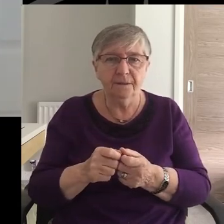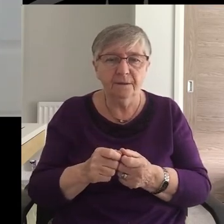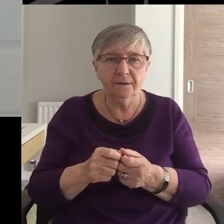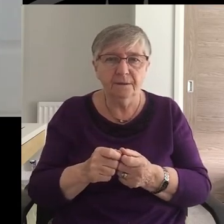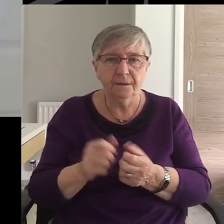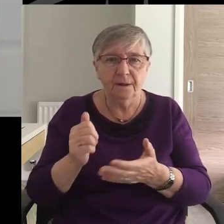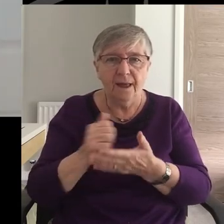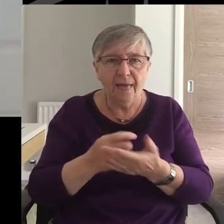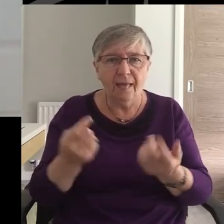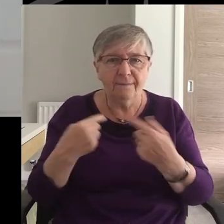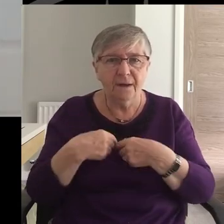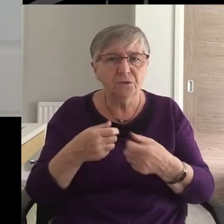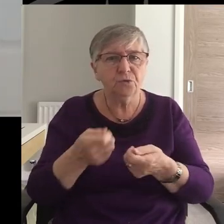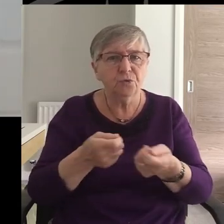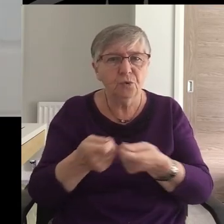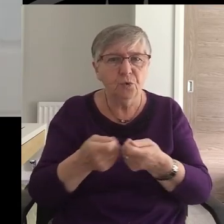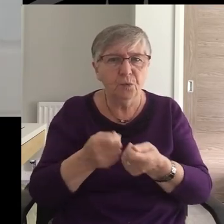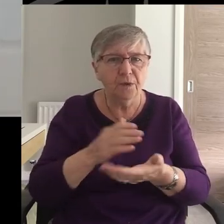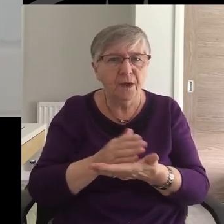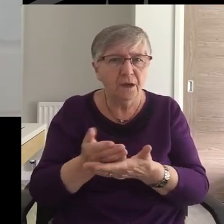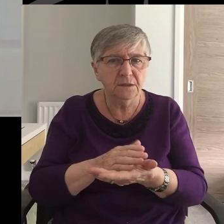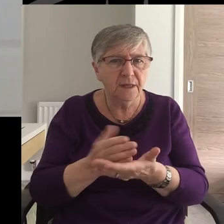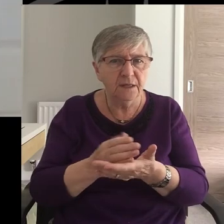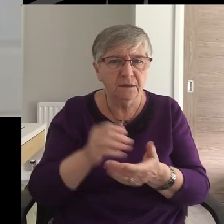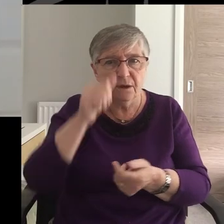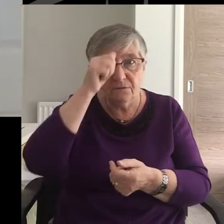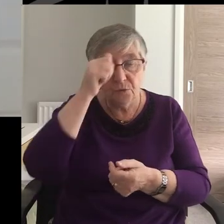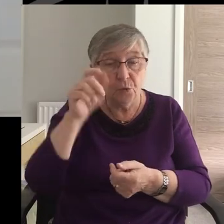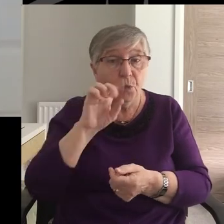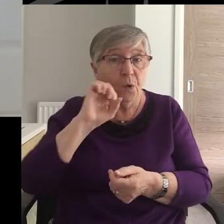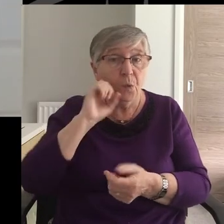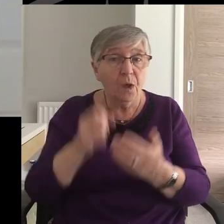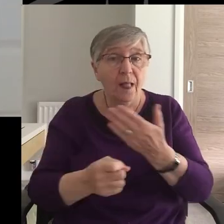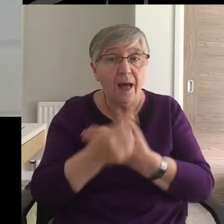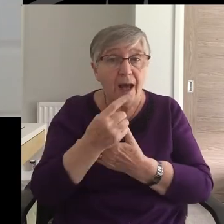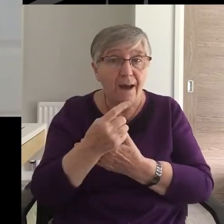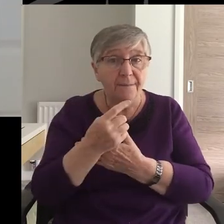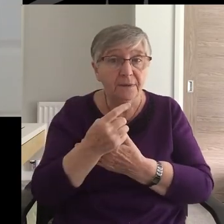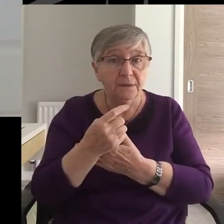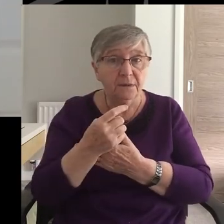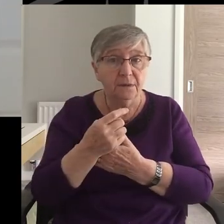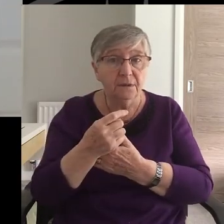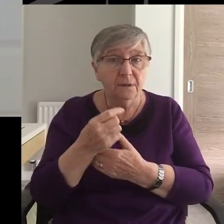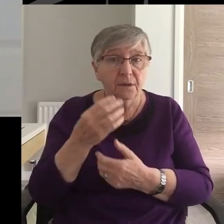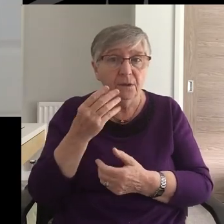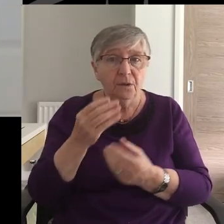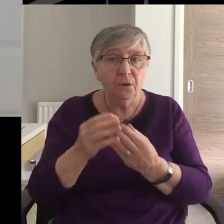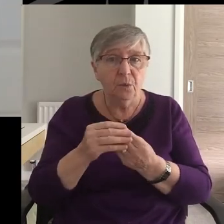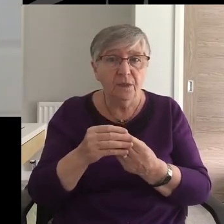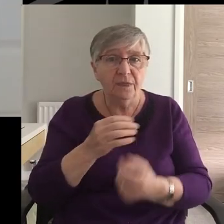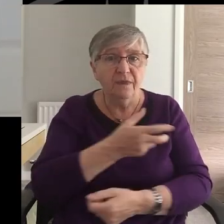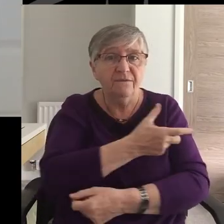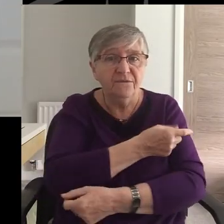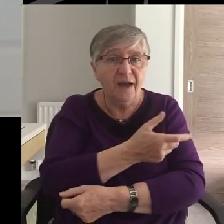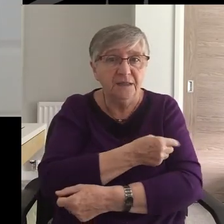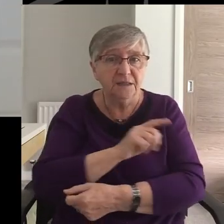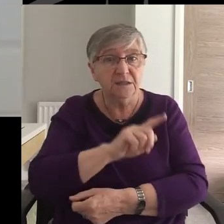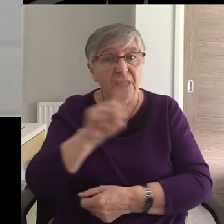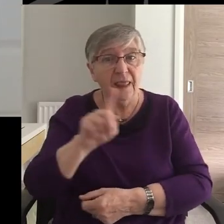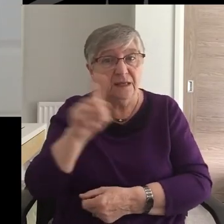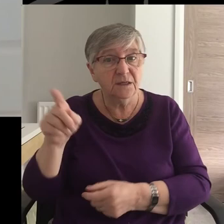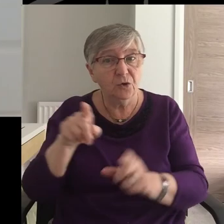And help us to cope With the uncertainty Of knowing what's going to happen With the vaccines In the later part of the year